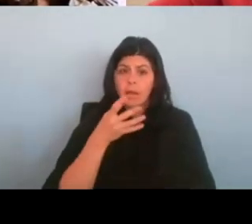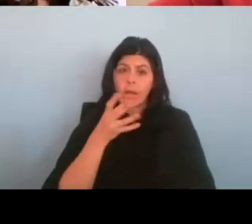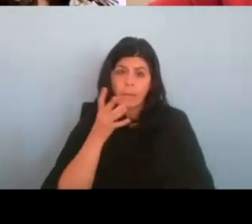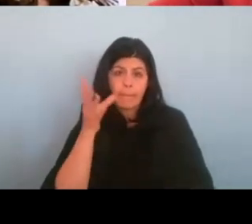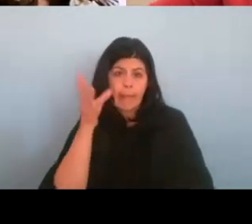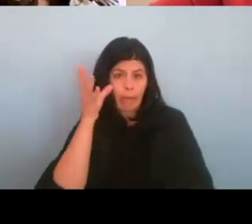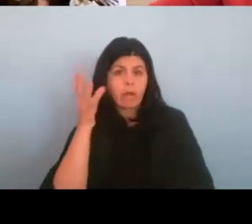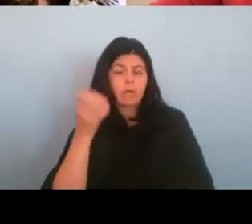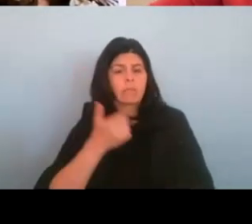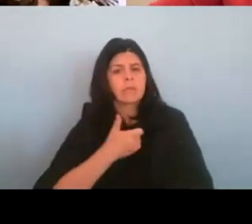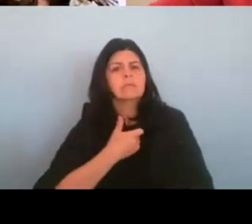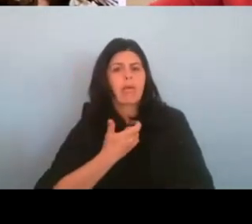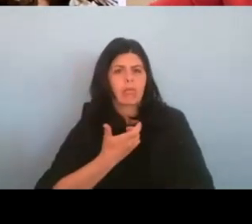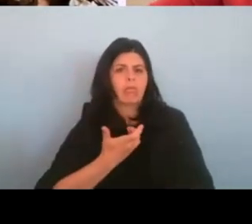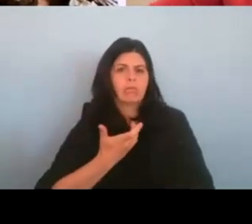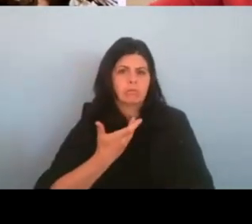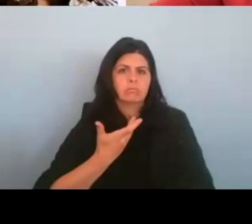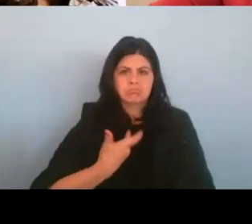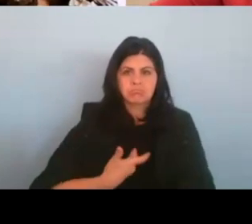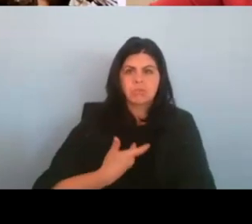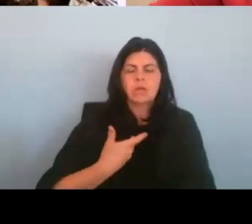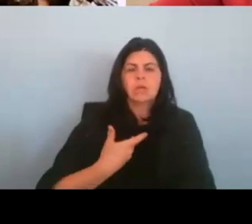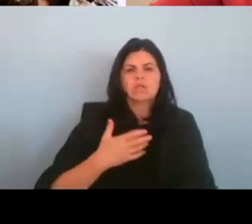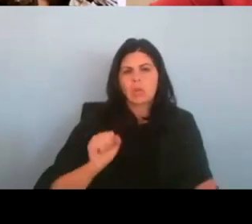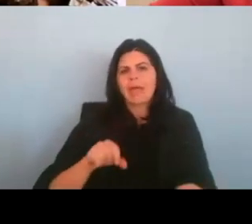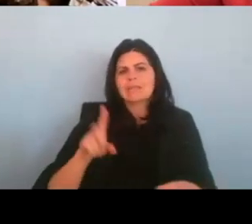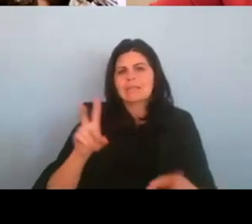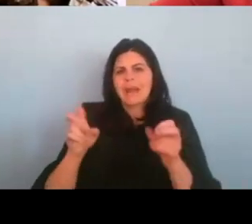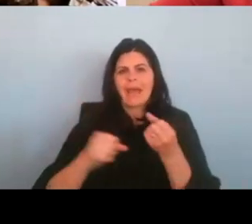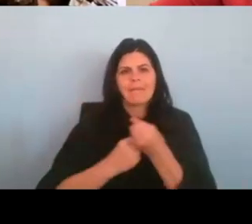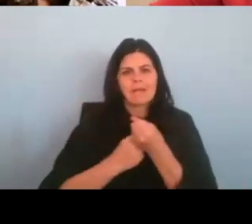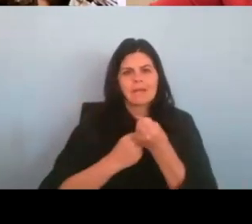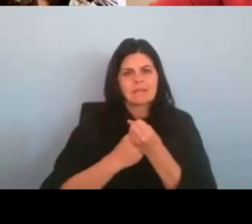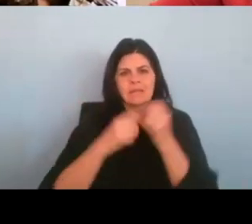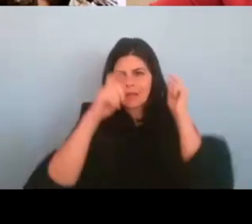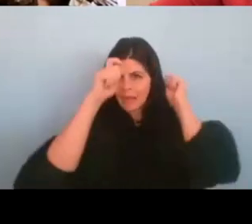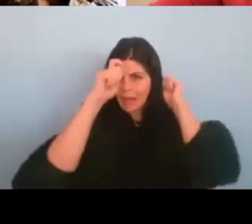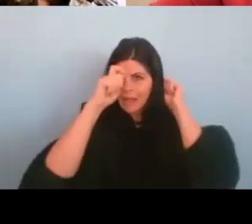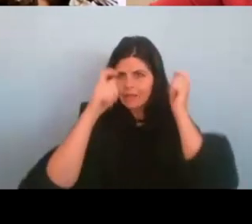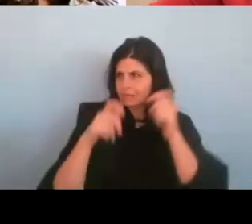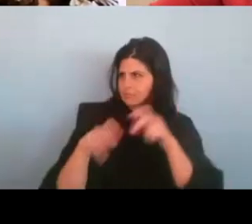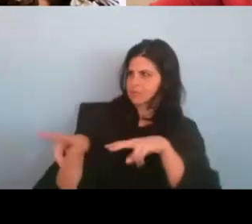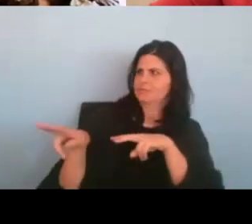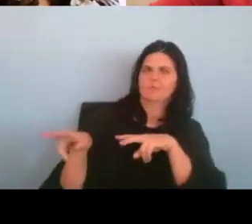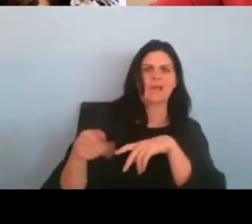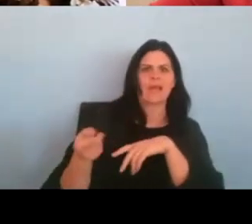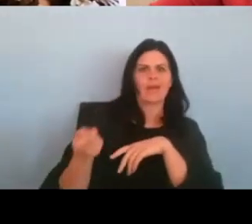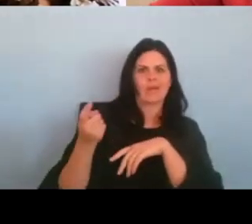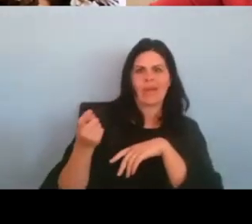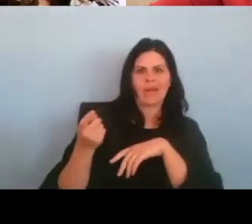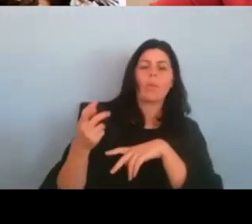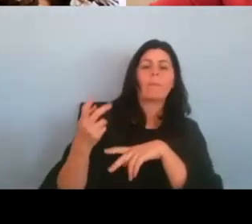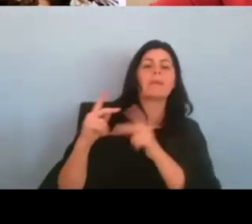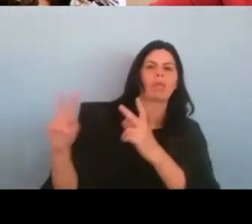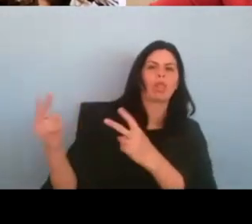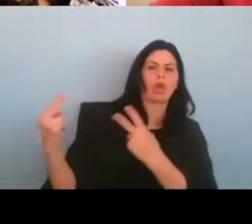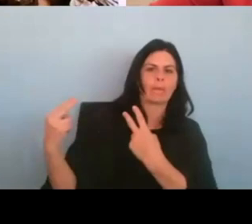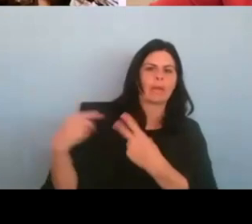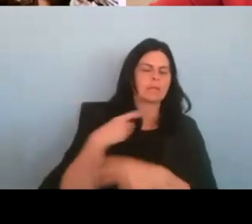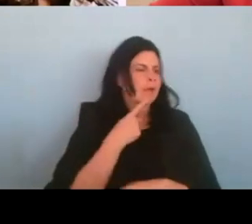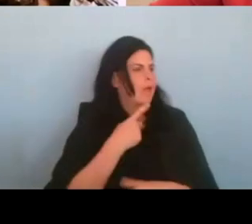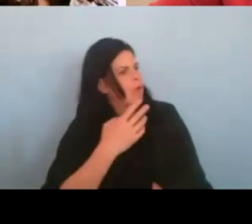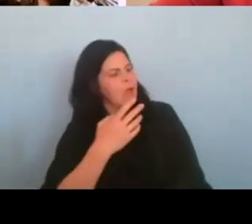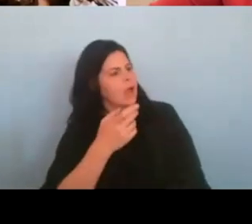hat and I've worn that, um, I don't get it. Why are you doing this? Why are you not allowing my child